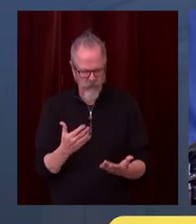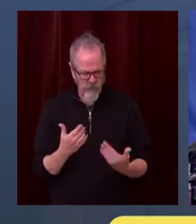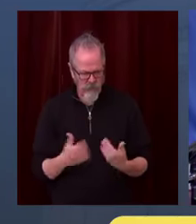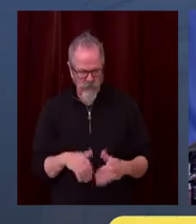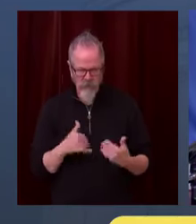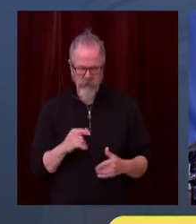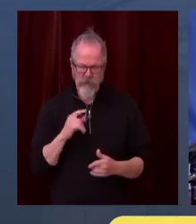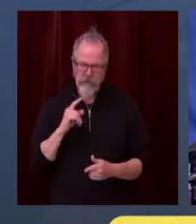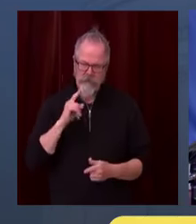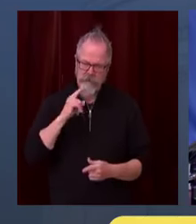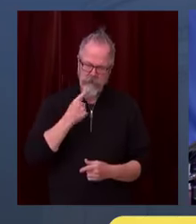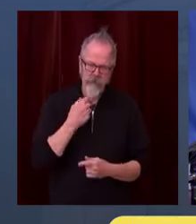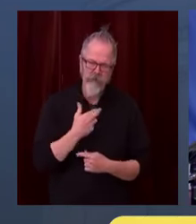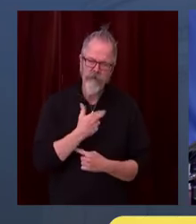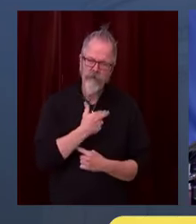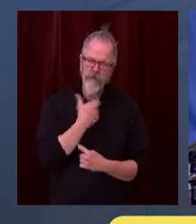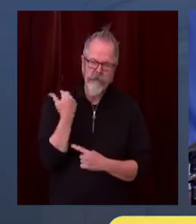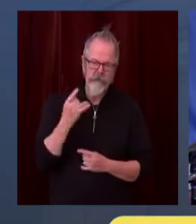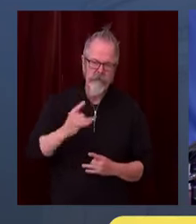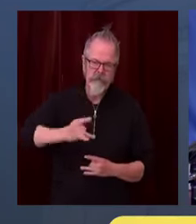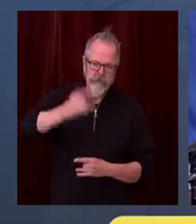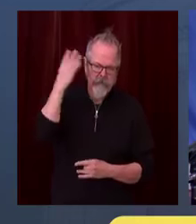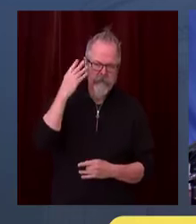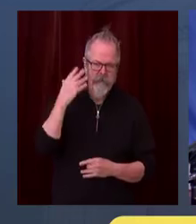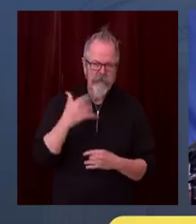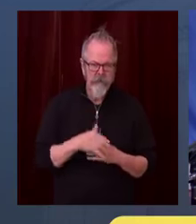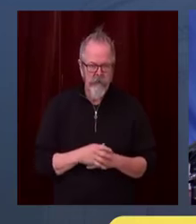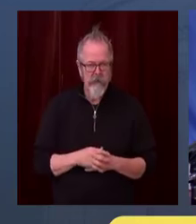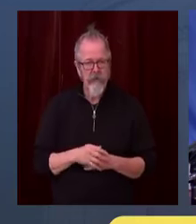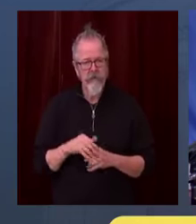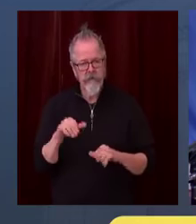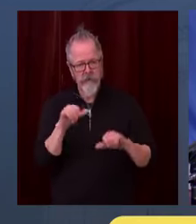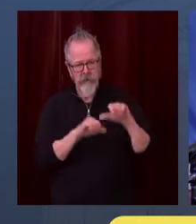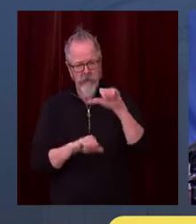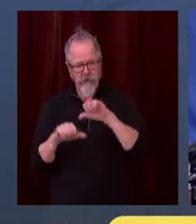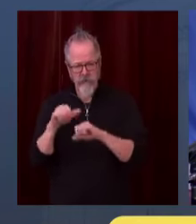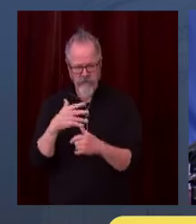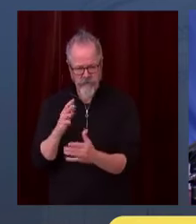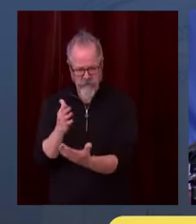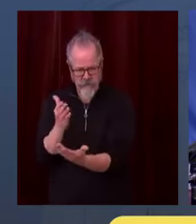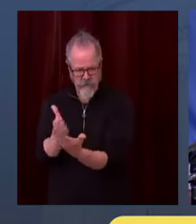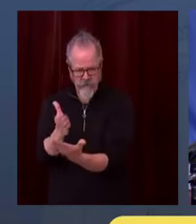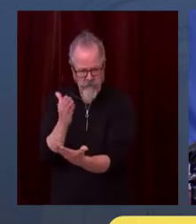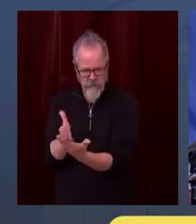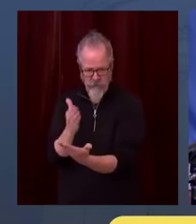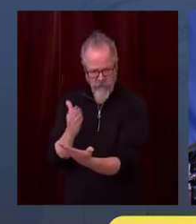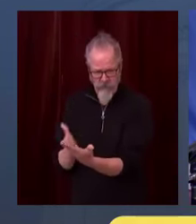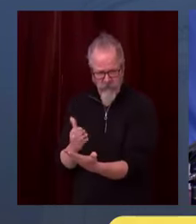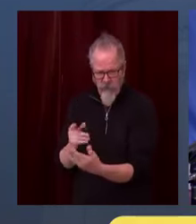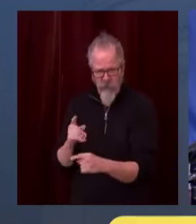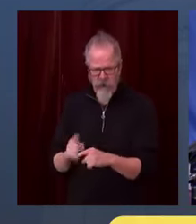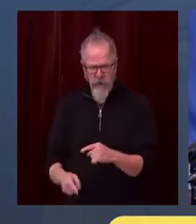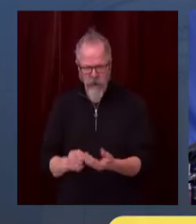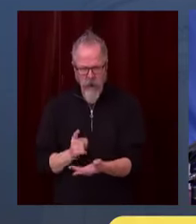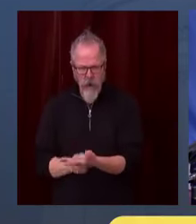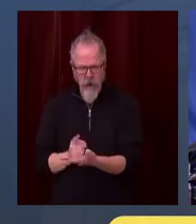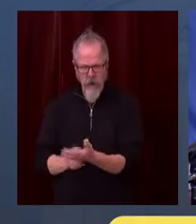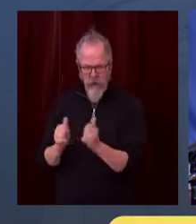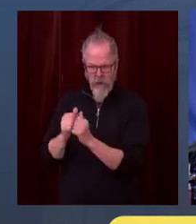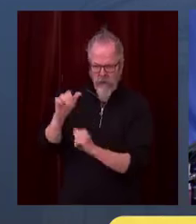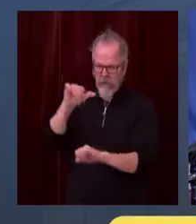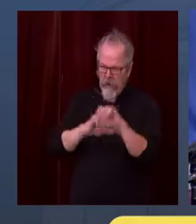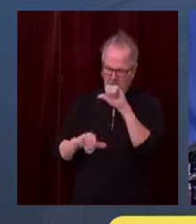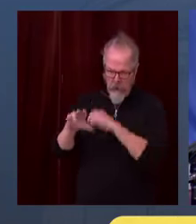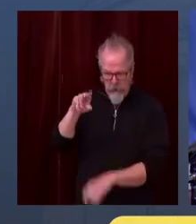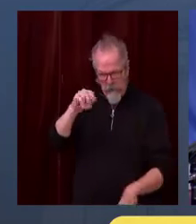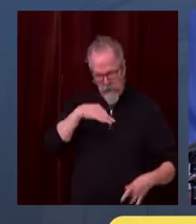We know as a scientific fact that it is undisputable that when you do sit close to someone and breathe on them, that's a transmission risk.